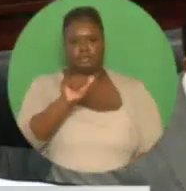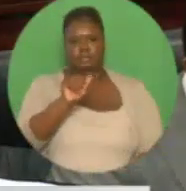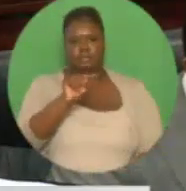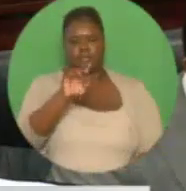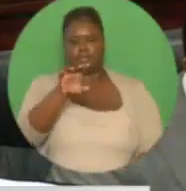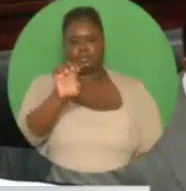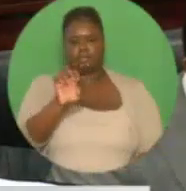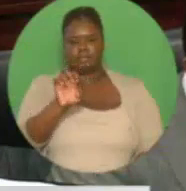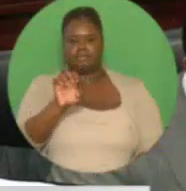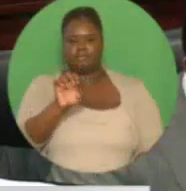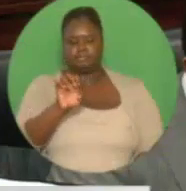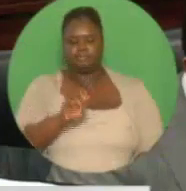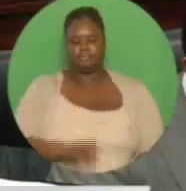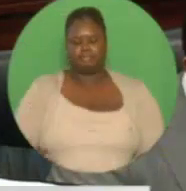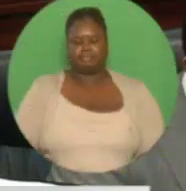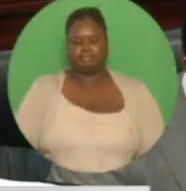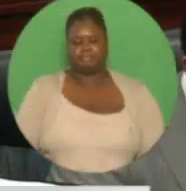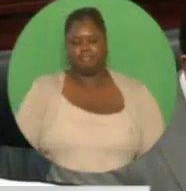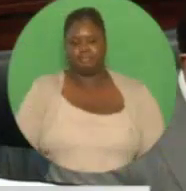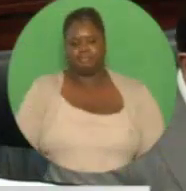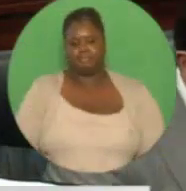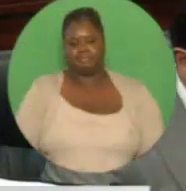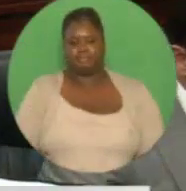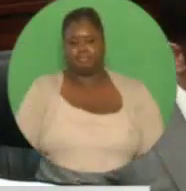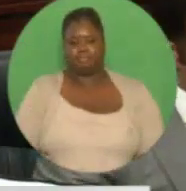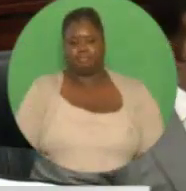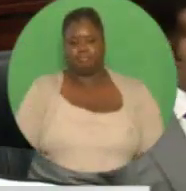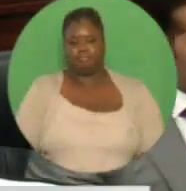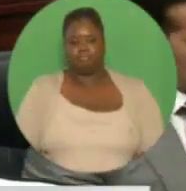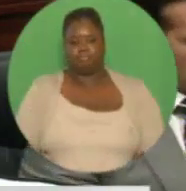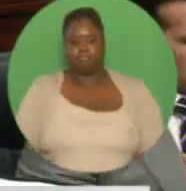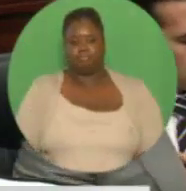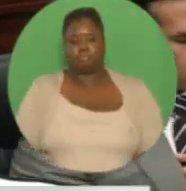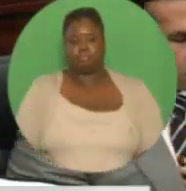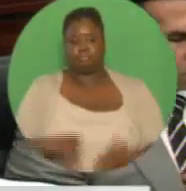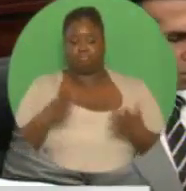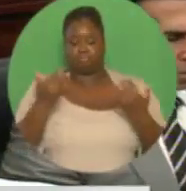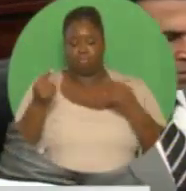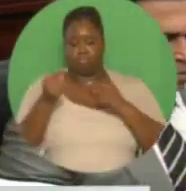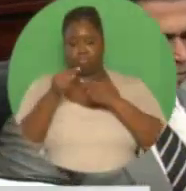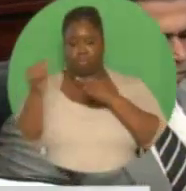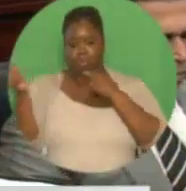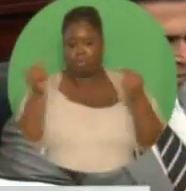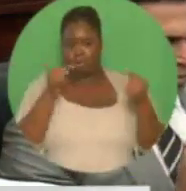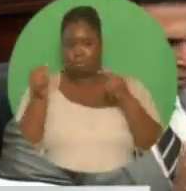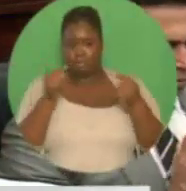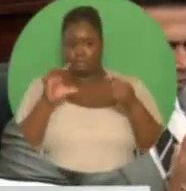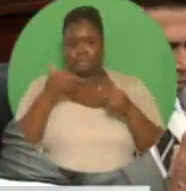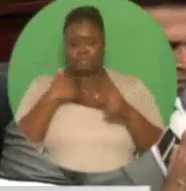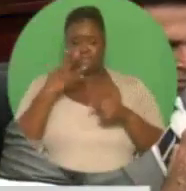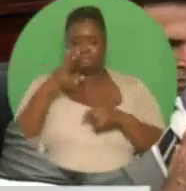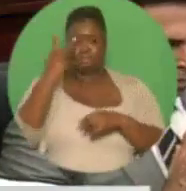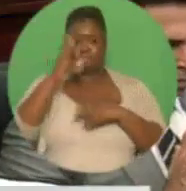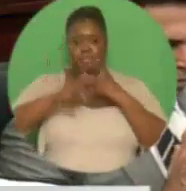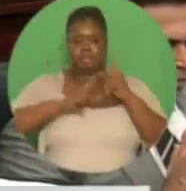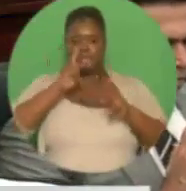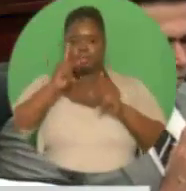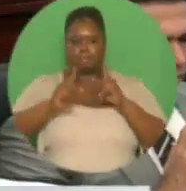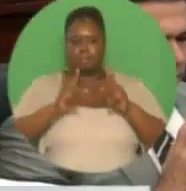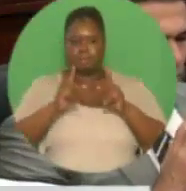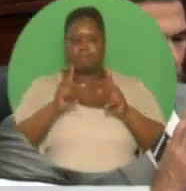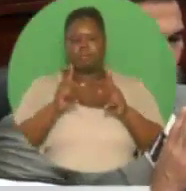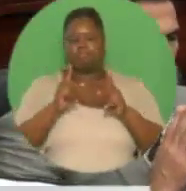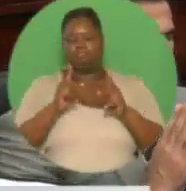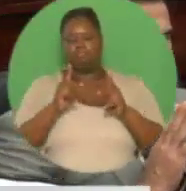competitive tendering process. We are entering into negotiations with three investors for three undeveloped land sites for which